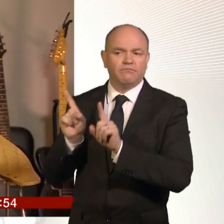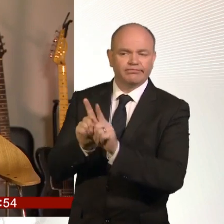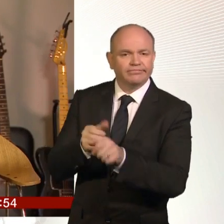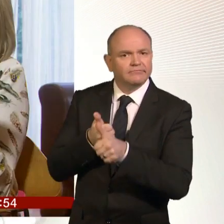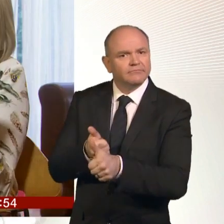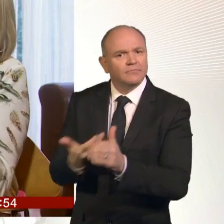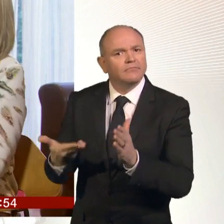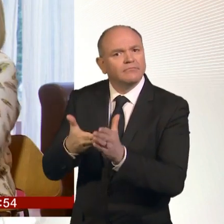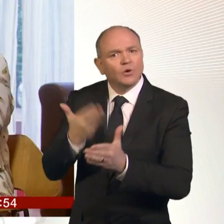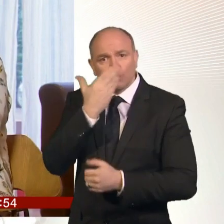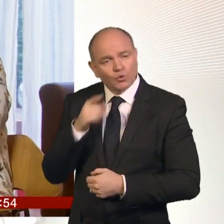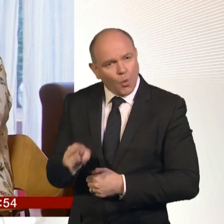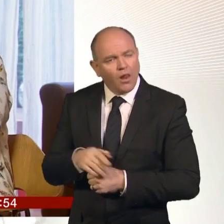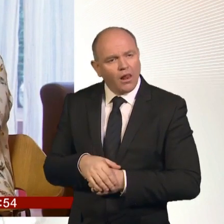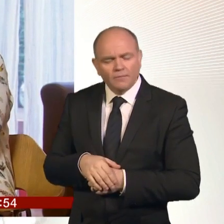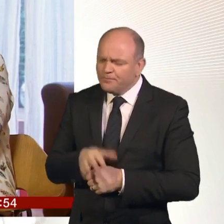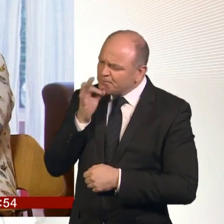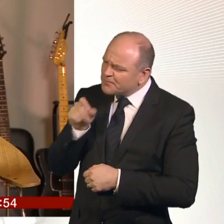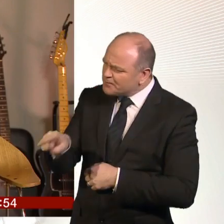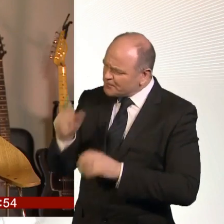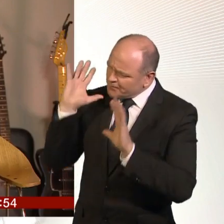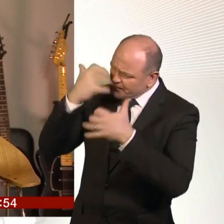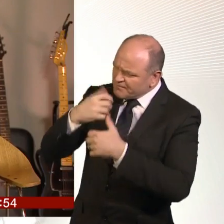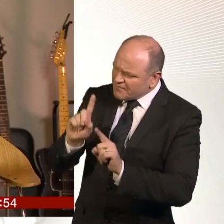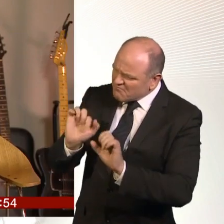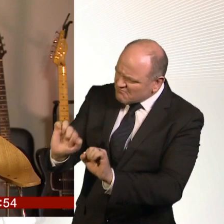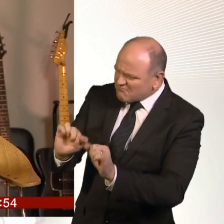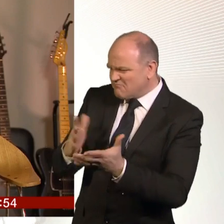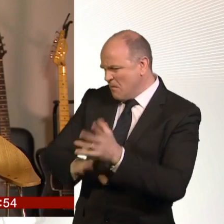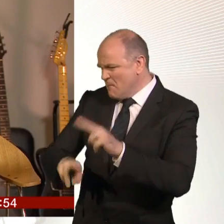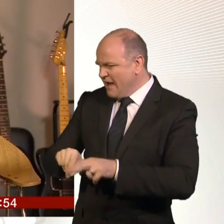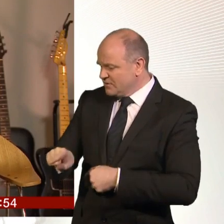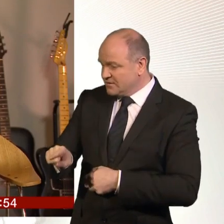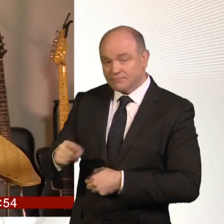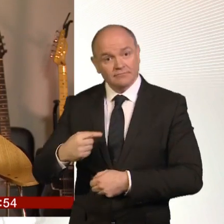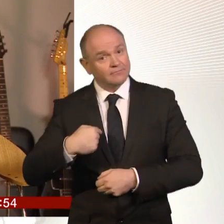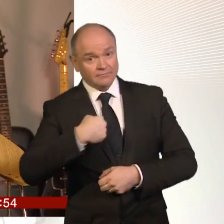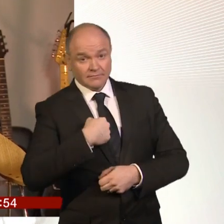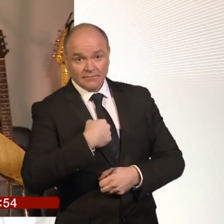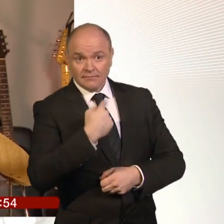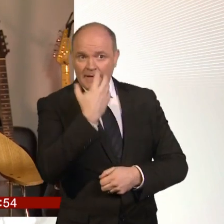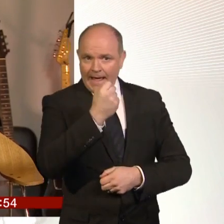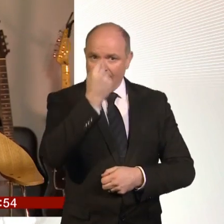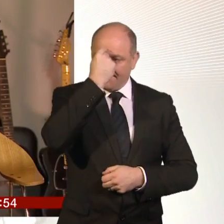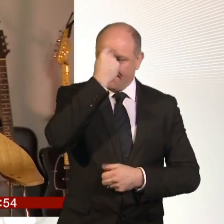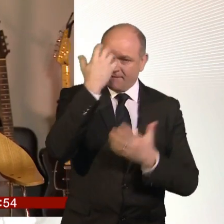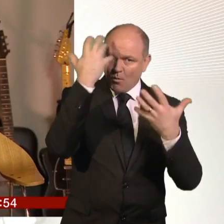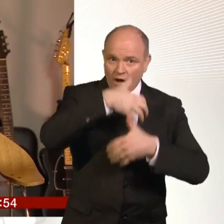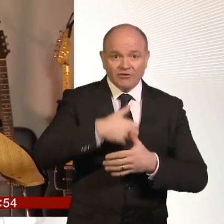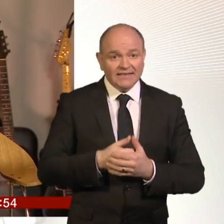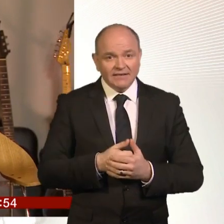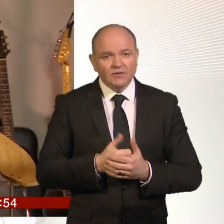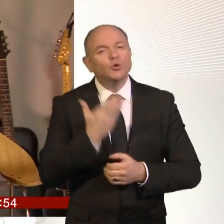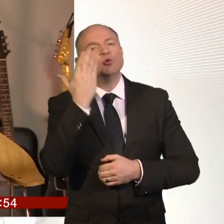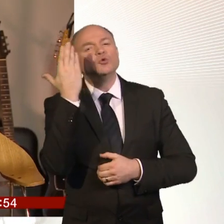are anxiety. Yeah. The biggest issues are the fact that they're not a one-size-fits-all and so much of school education is